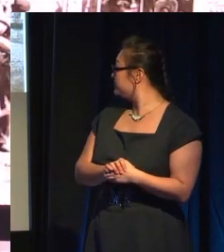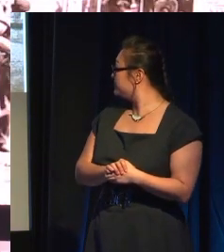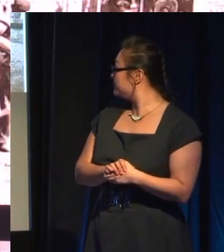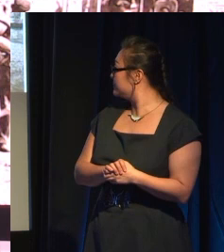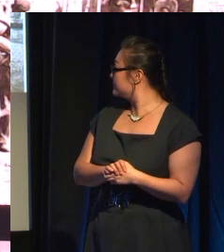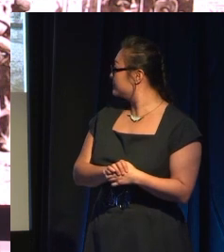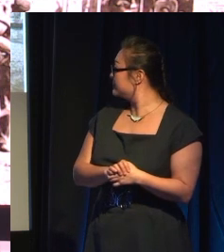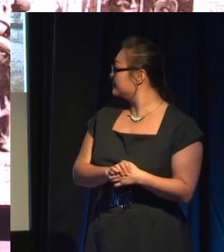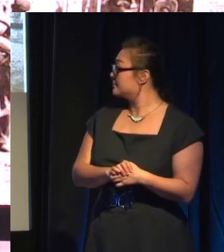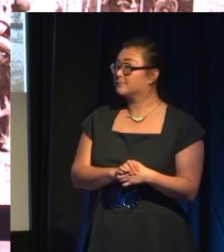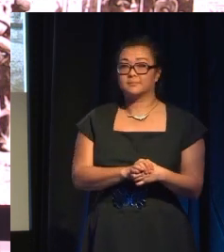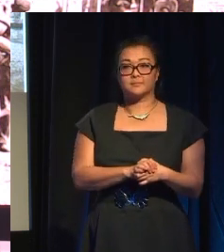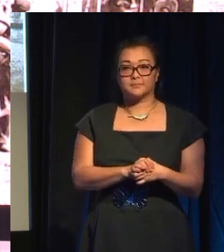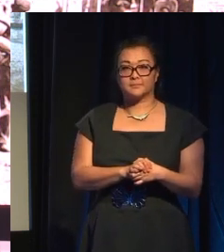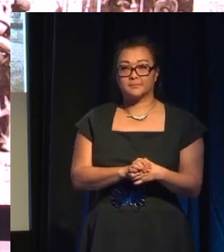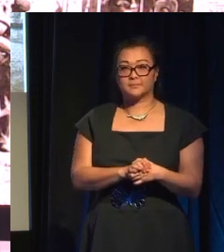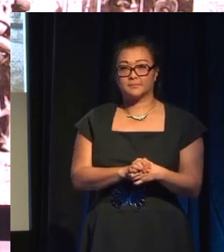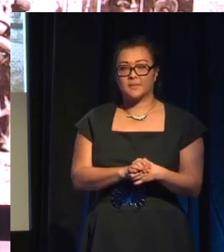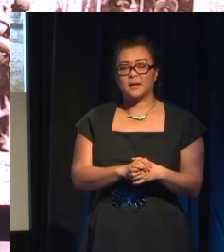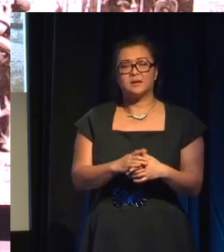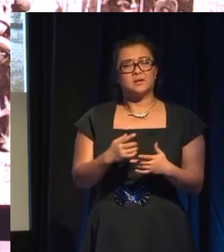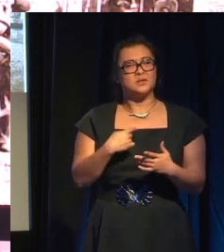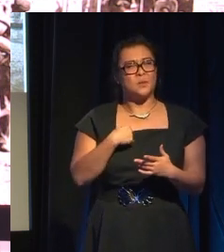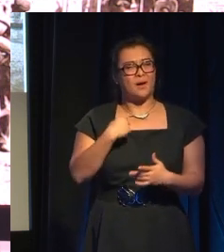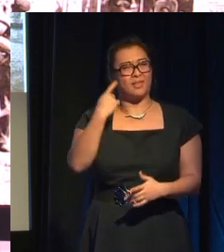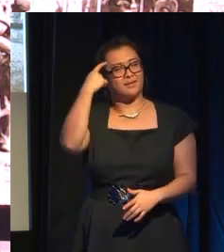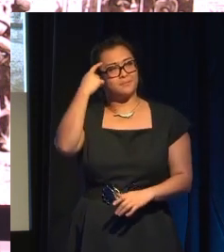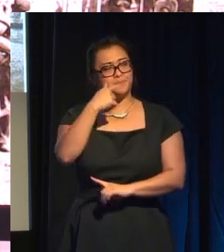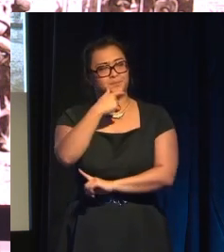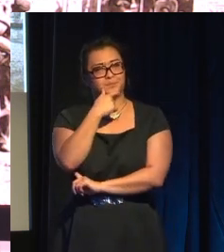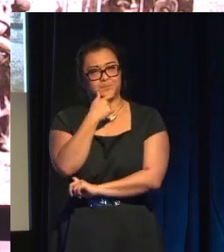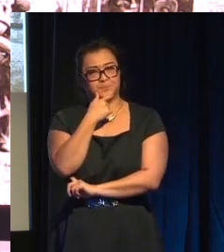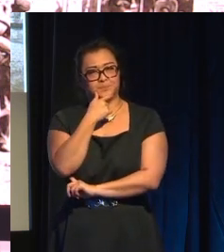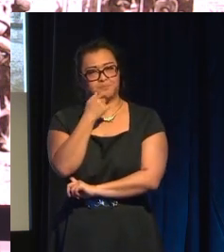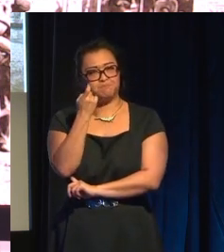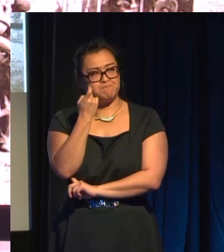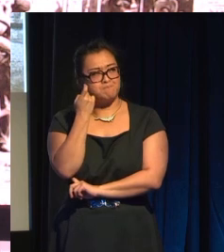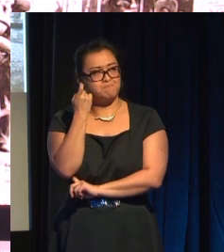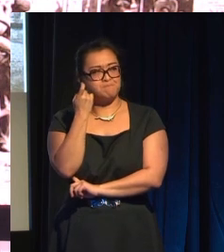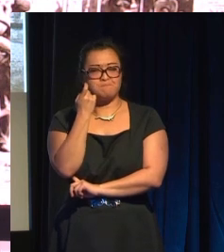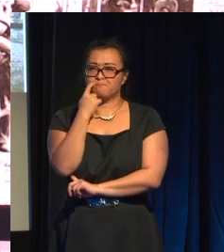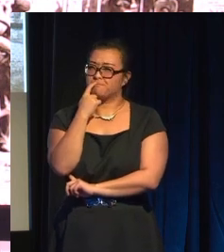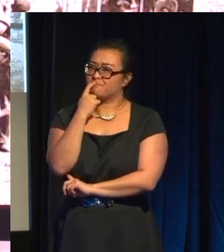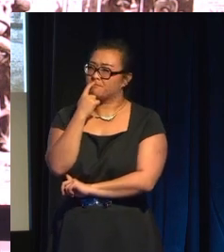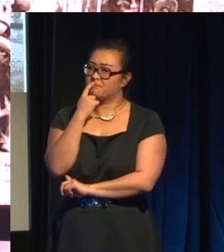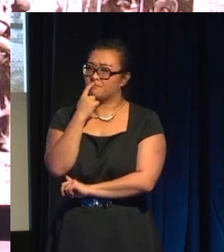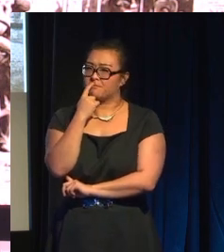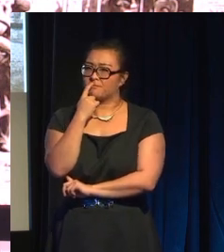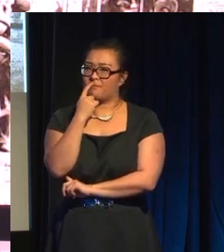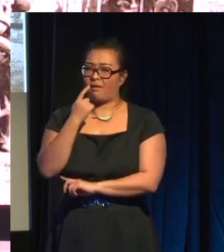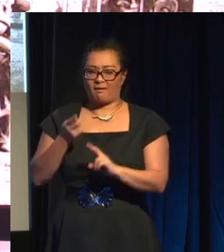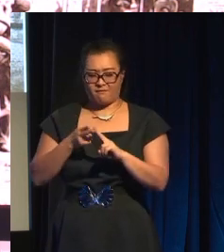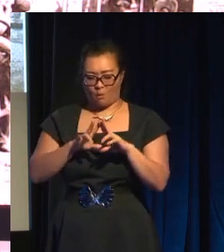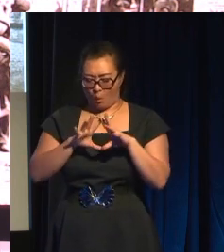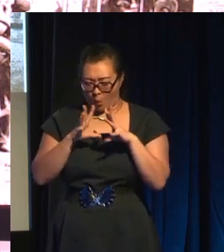So all this makes me think, like, what if we were to sort of start thinking, like, put all this aside and start thinking